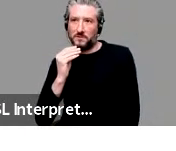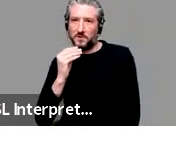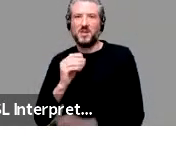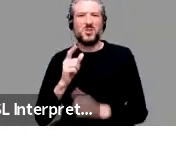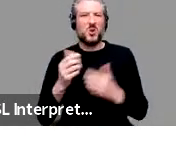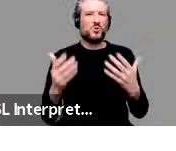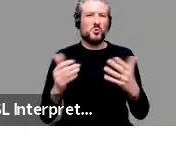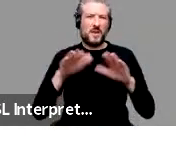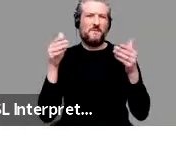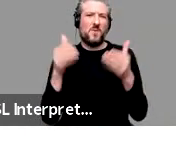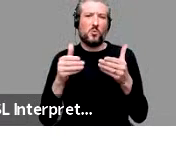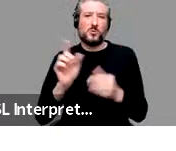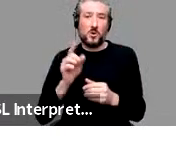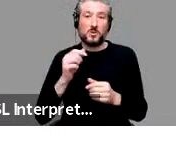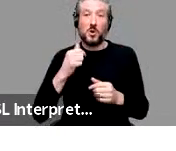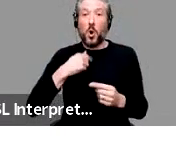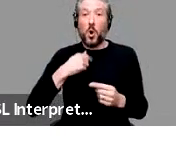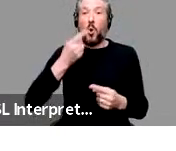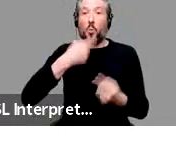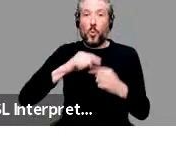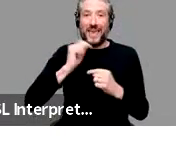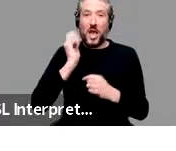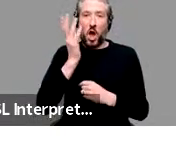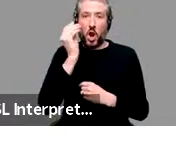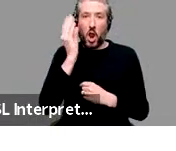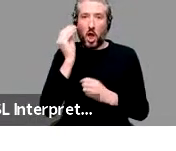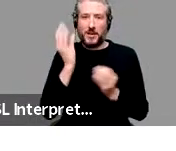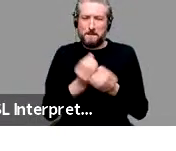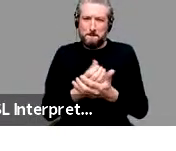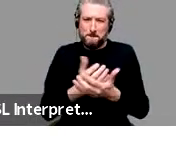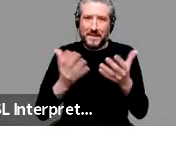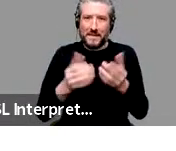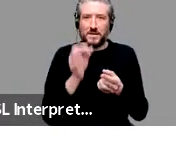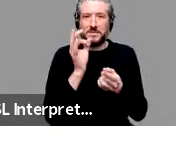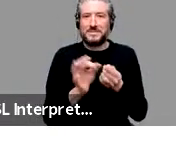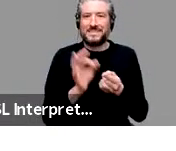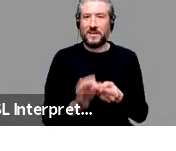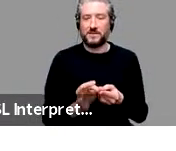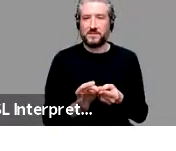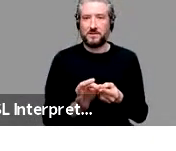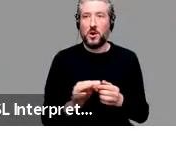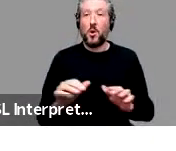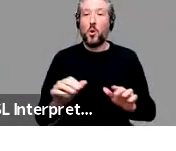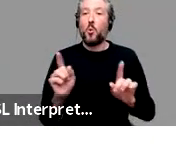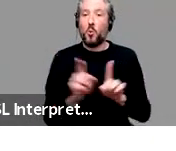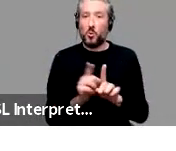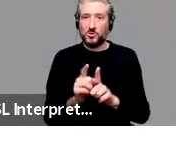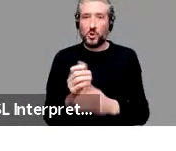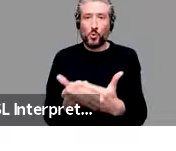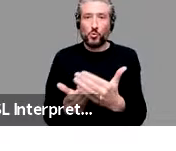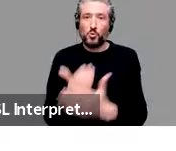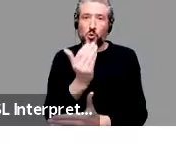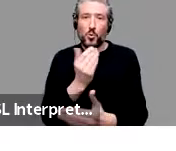uh, and we relate new information to prior information, extending it as we need to.